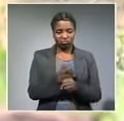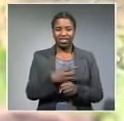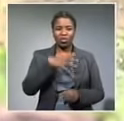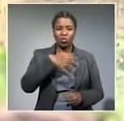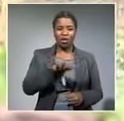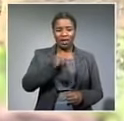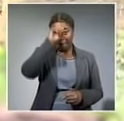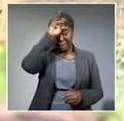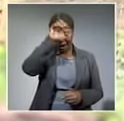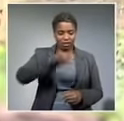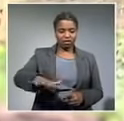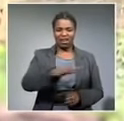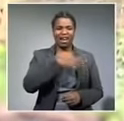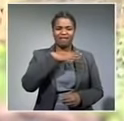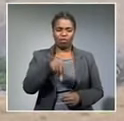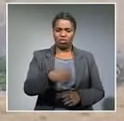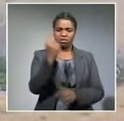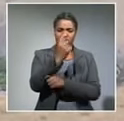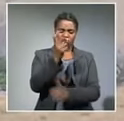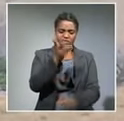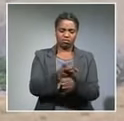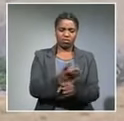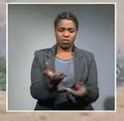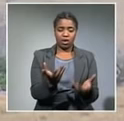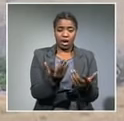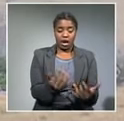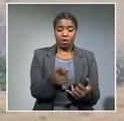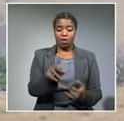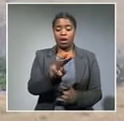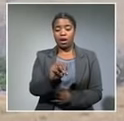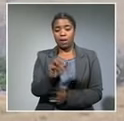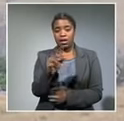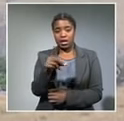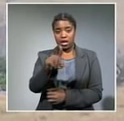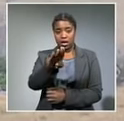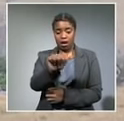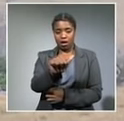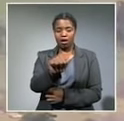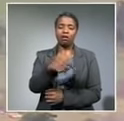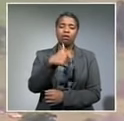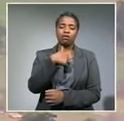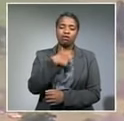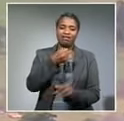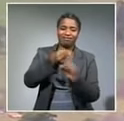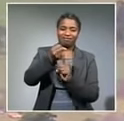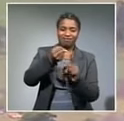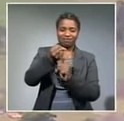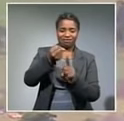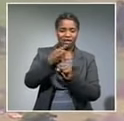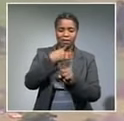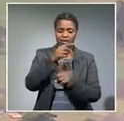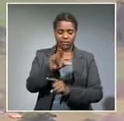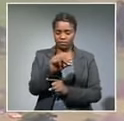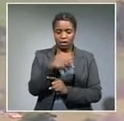the site of miners in his village. The Amadiba Crisis Committee, which has been spearheading the strong opposition